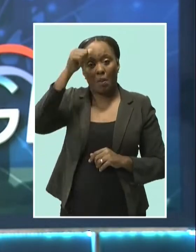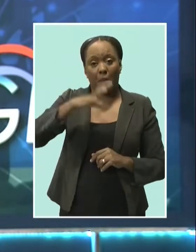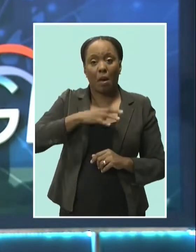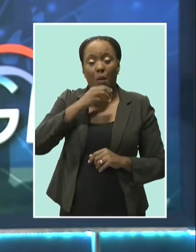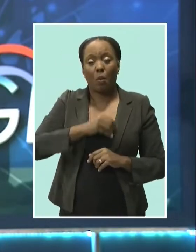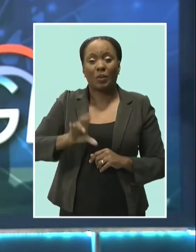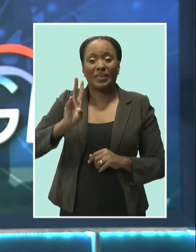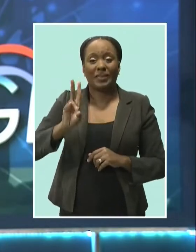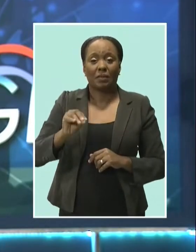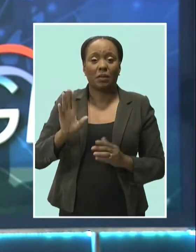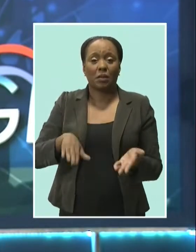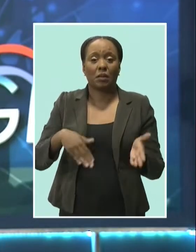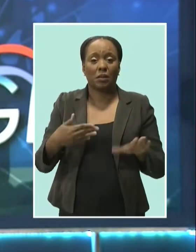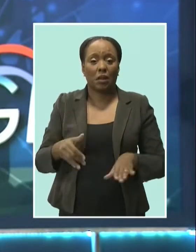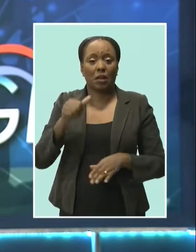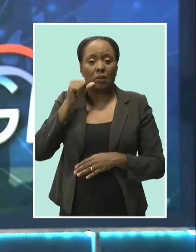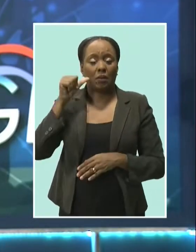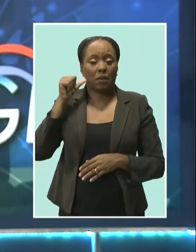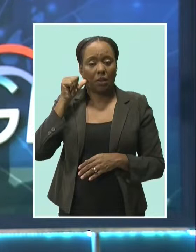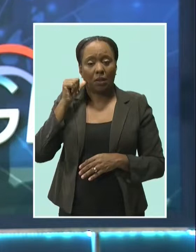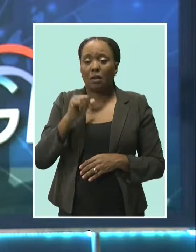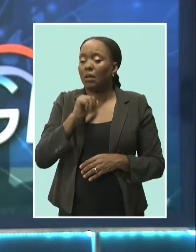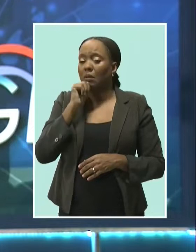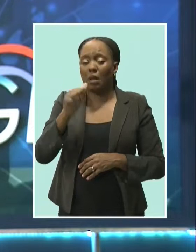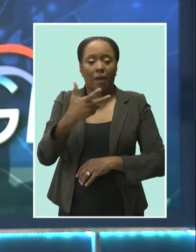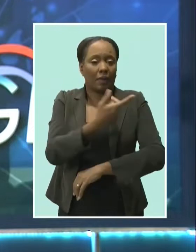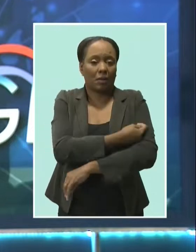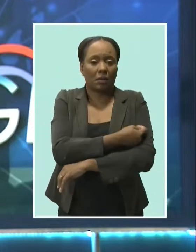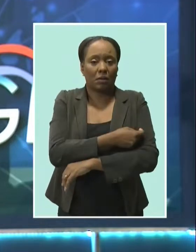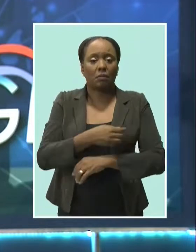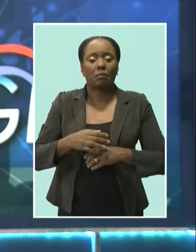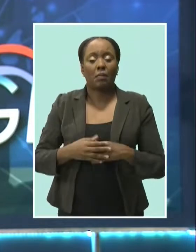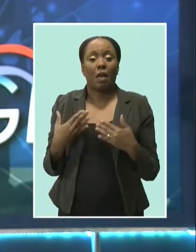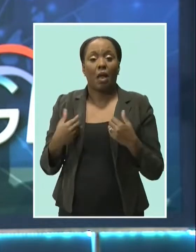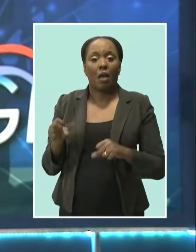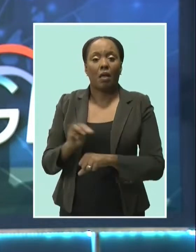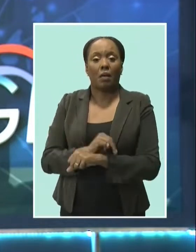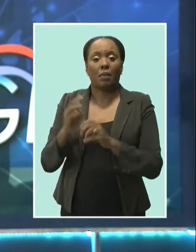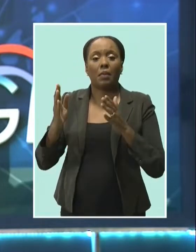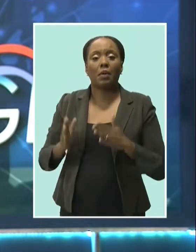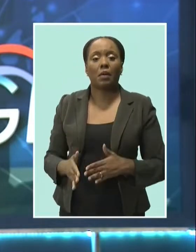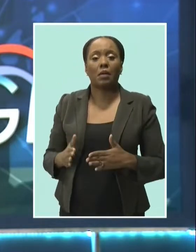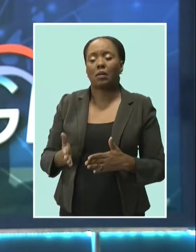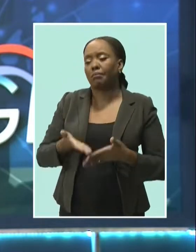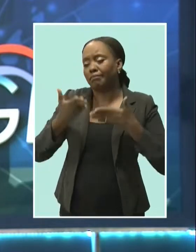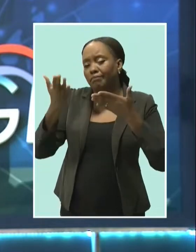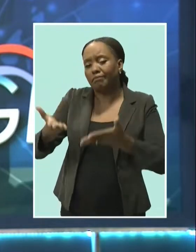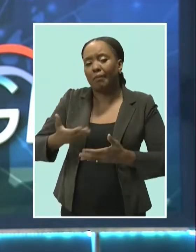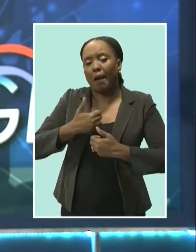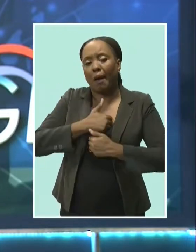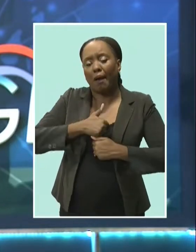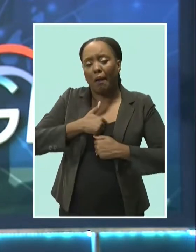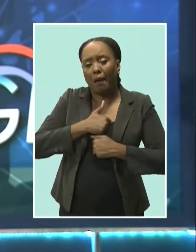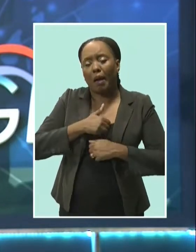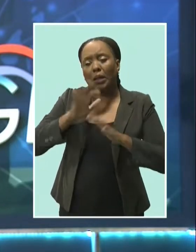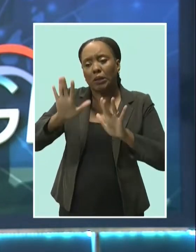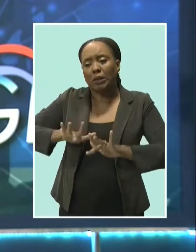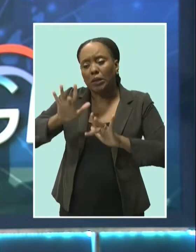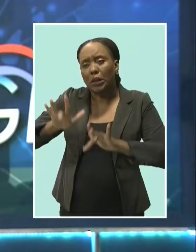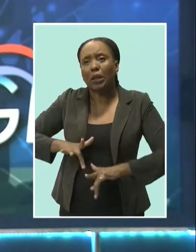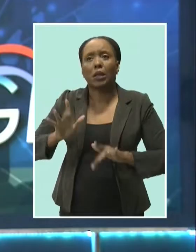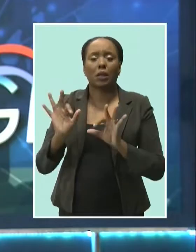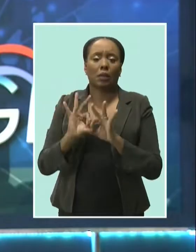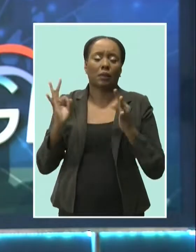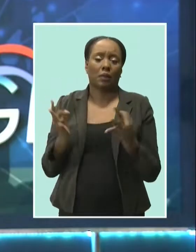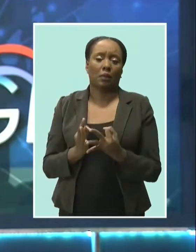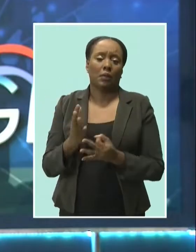died yesterday afternoon. He was unvaccinated. Health and Wellness Minister, Lieutenant Colonel Geoffrey Bostick has extended condolences to his